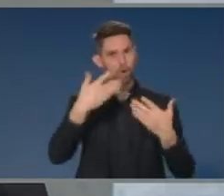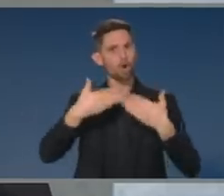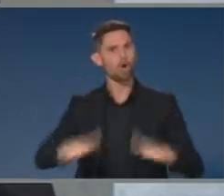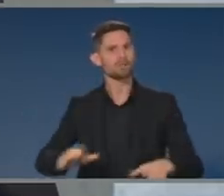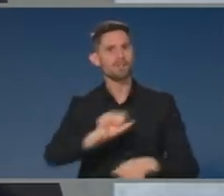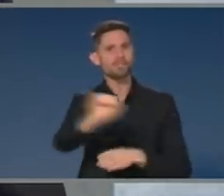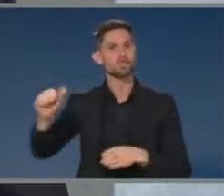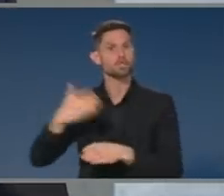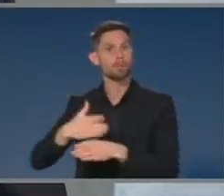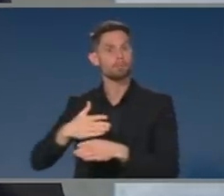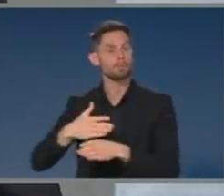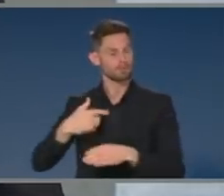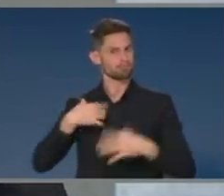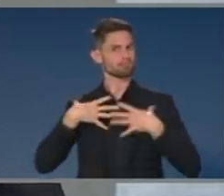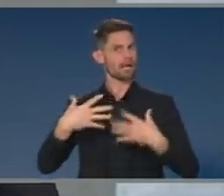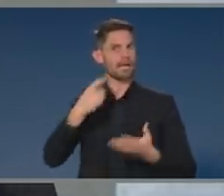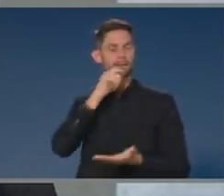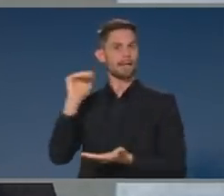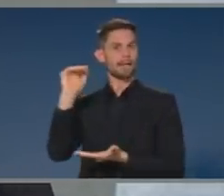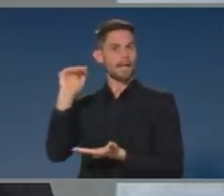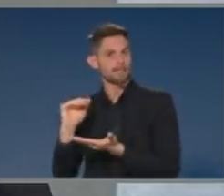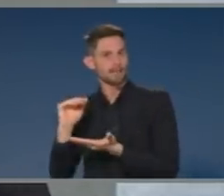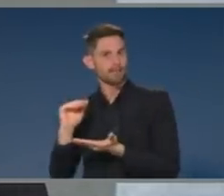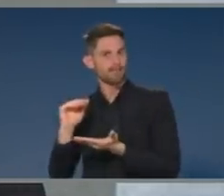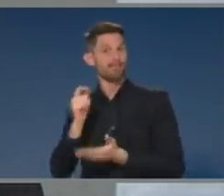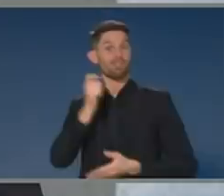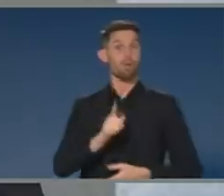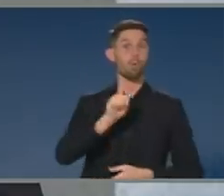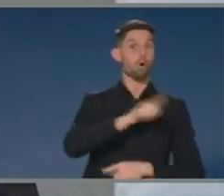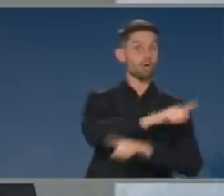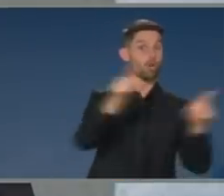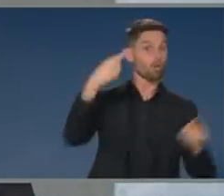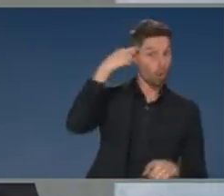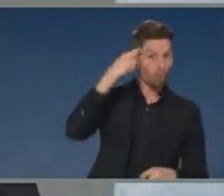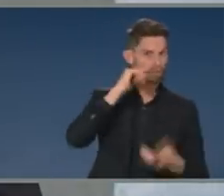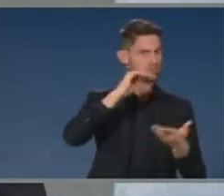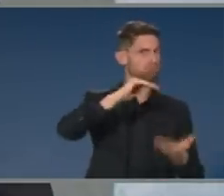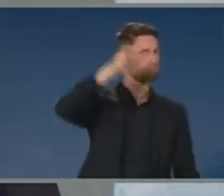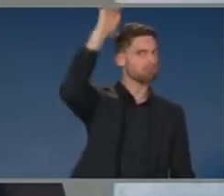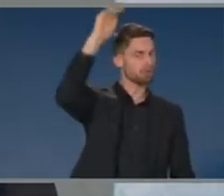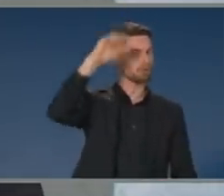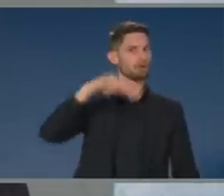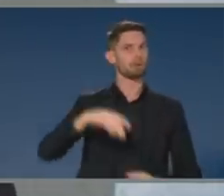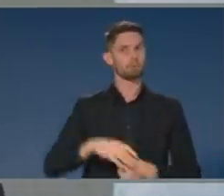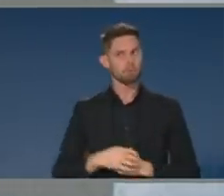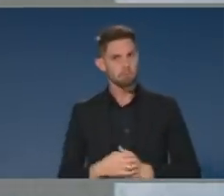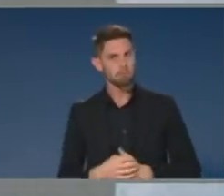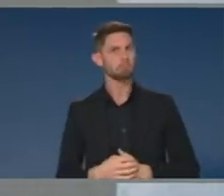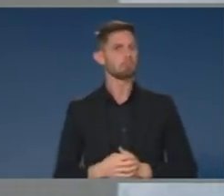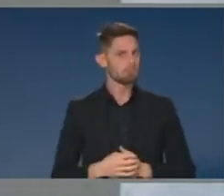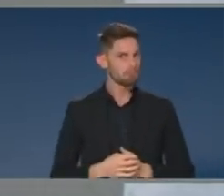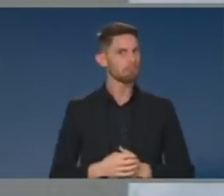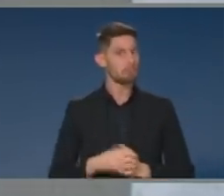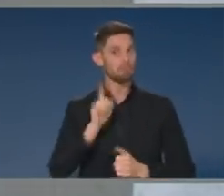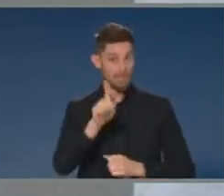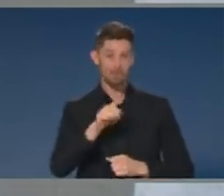lower than what some might have expected, when you get under the numbers, then you see something very different. And that is much more tracking along the lines of what